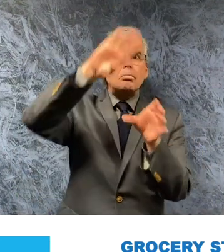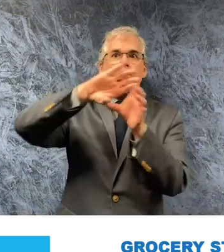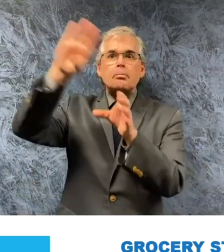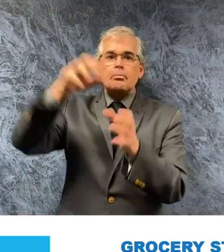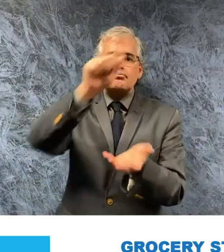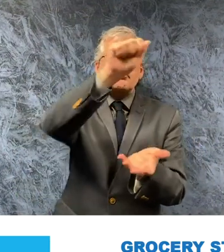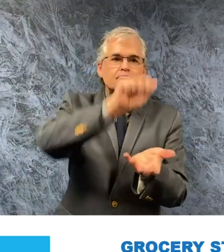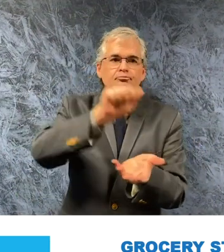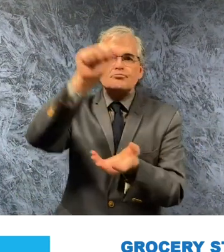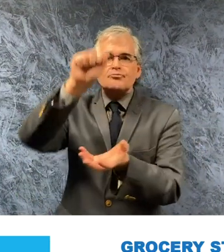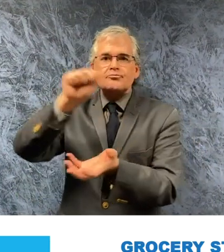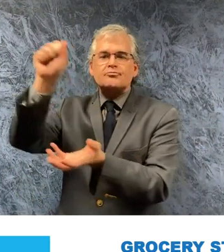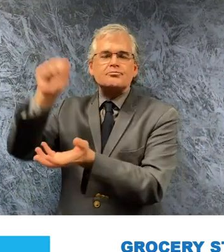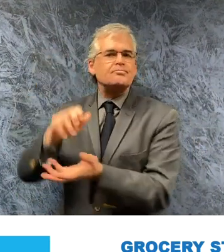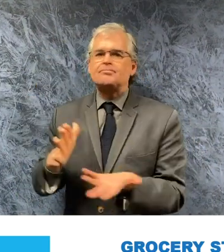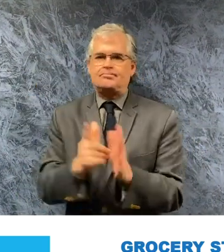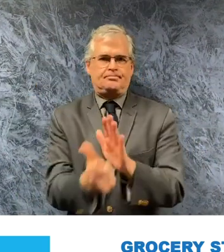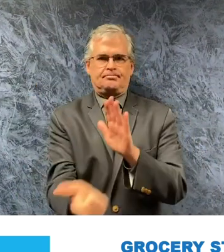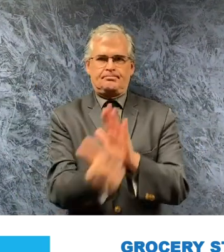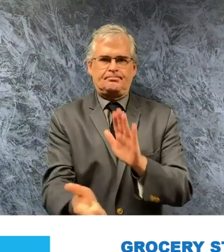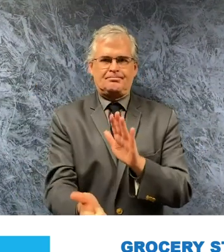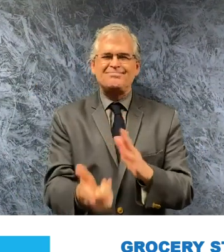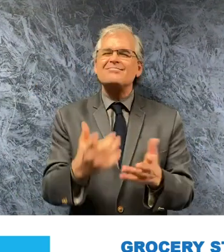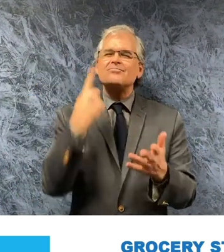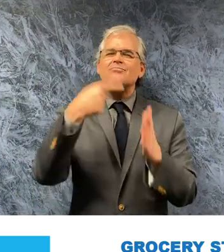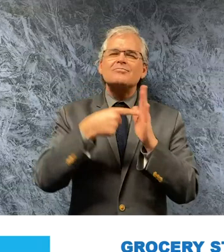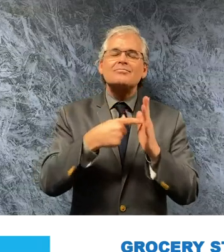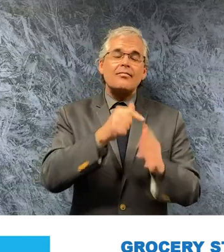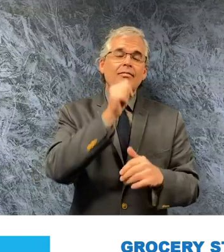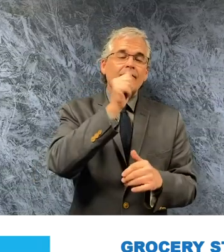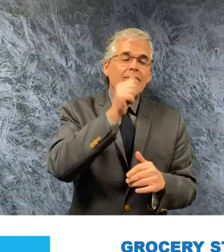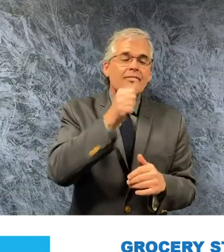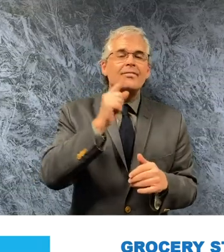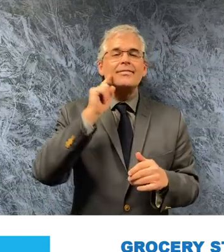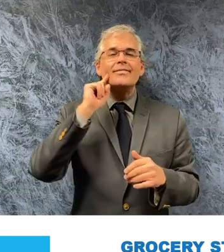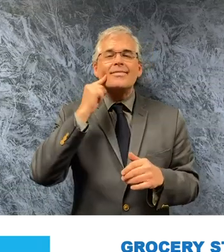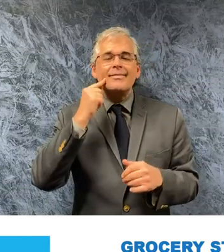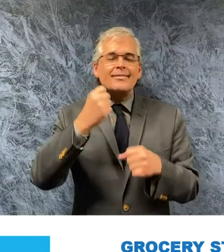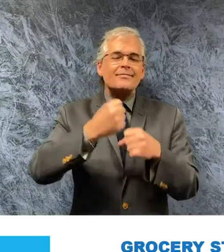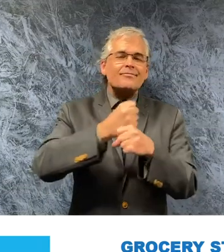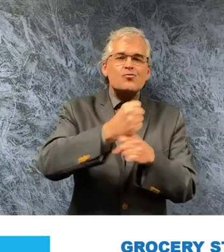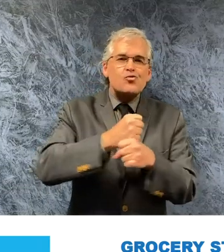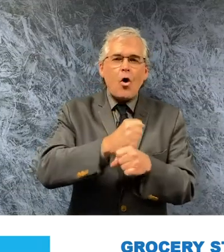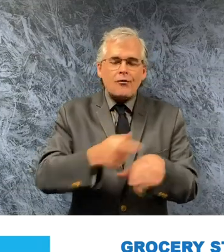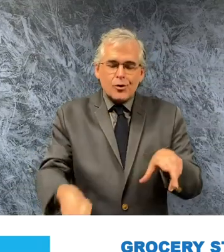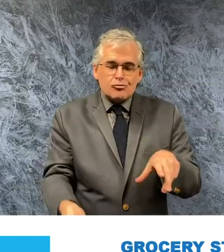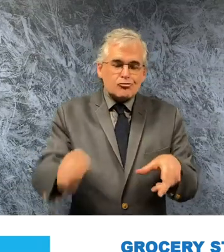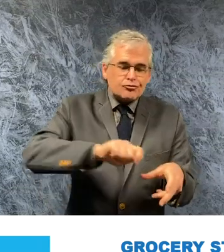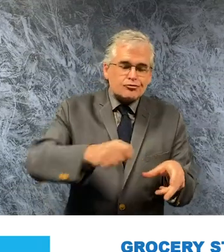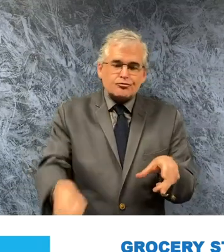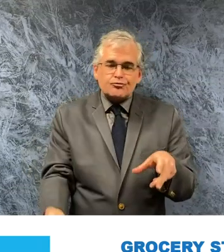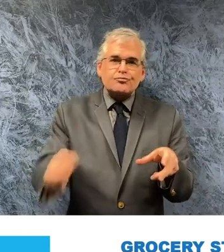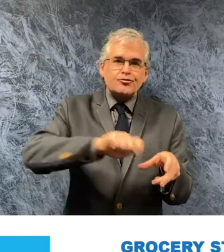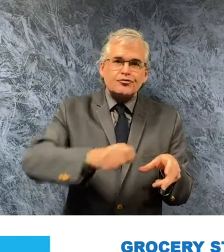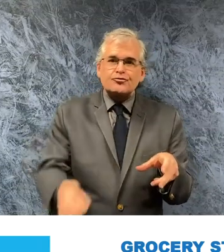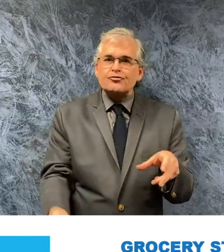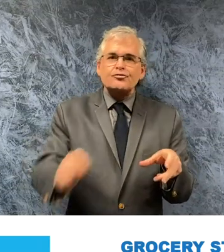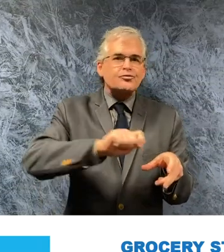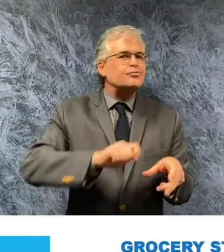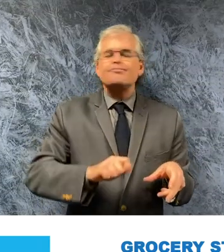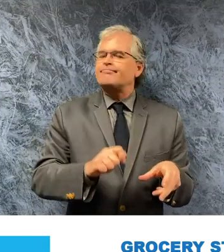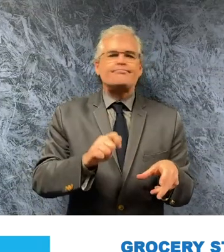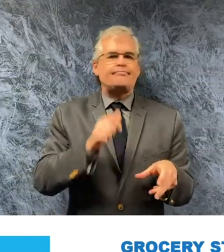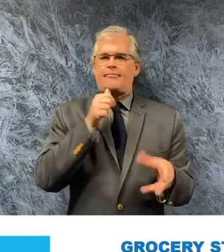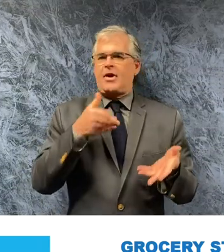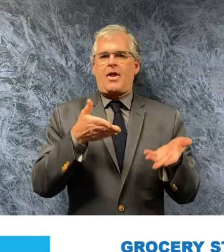unpackaged bulk dry goods are things like nuts seeds candy and coffee that are sold by the scoop in large containers at some